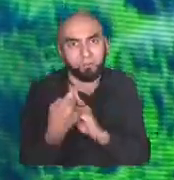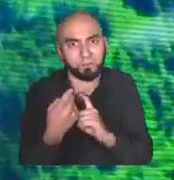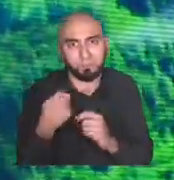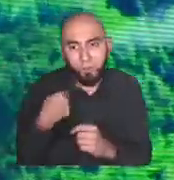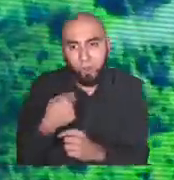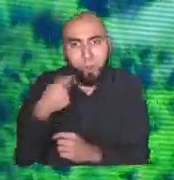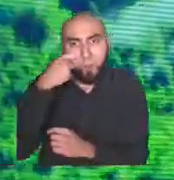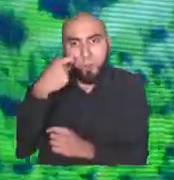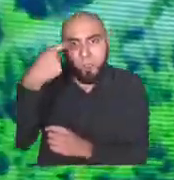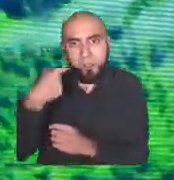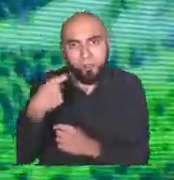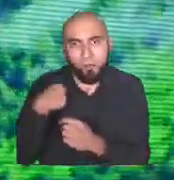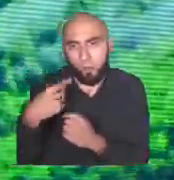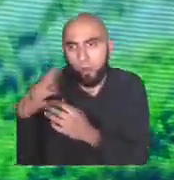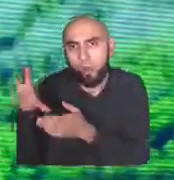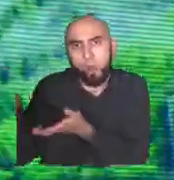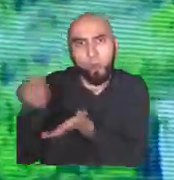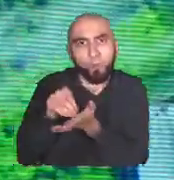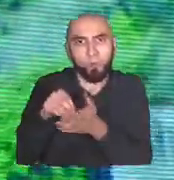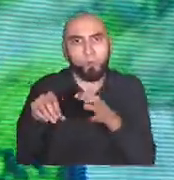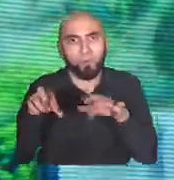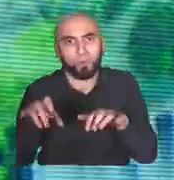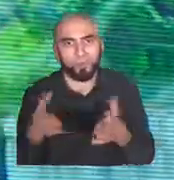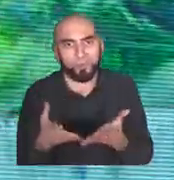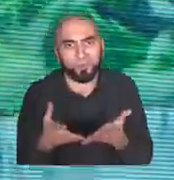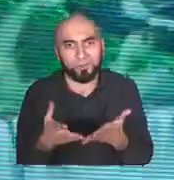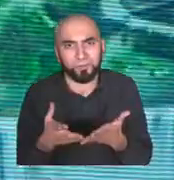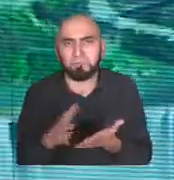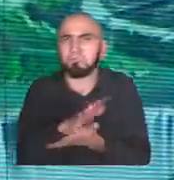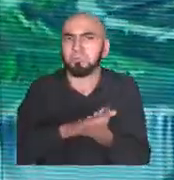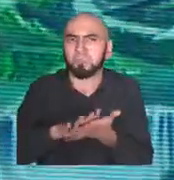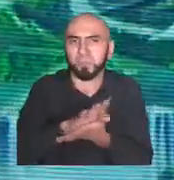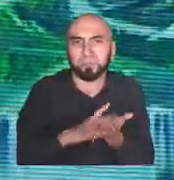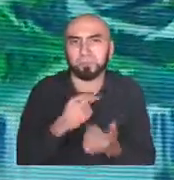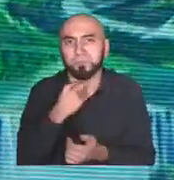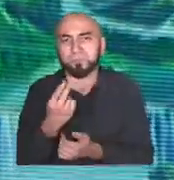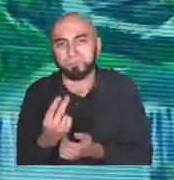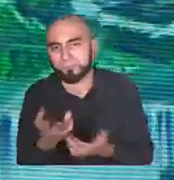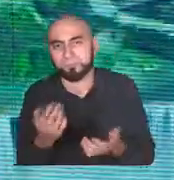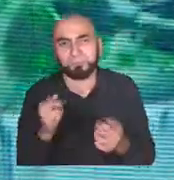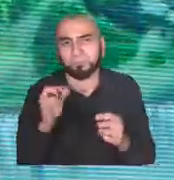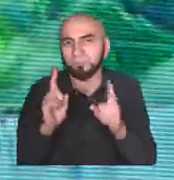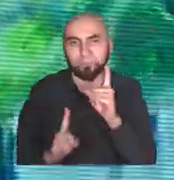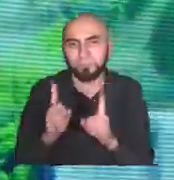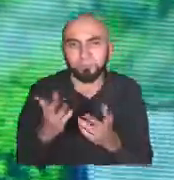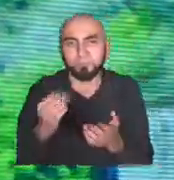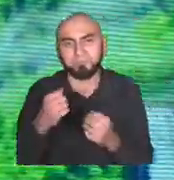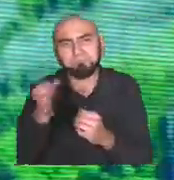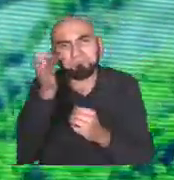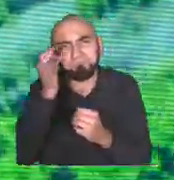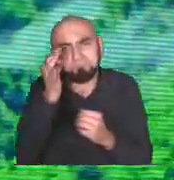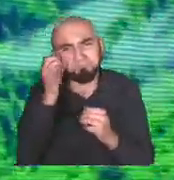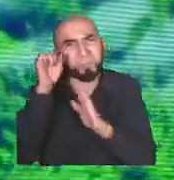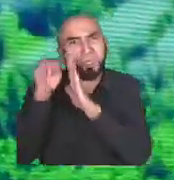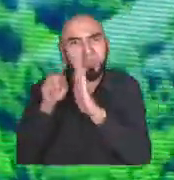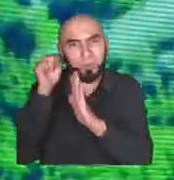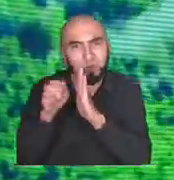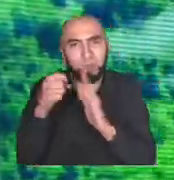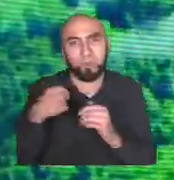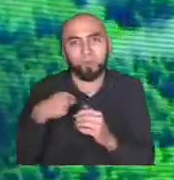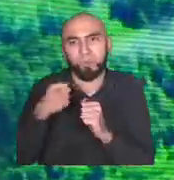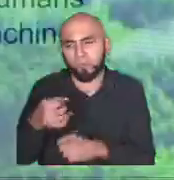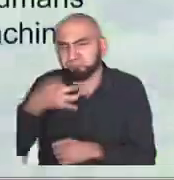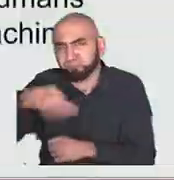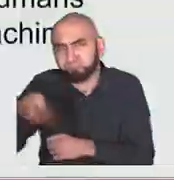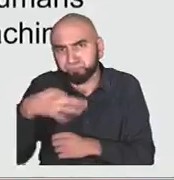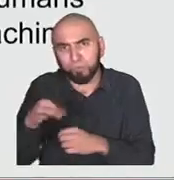Every time I have a voice interface that I'm trained culturally in a movie, that I can talk to a computer, right? We always see this.